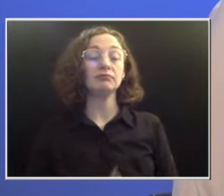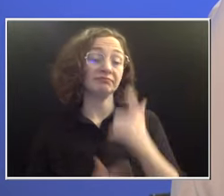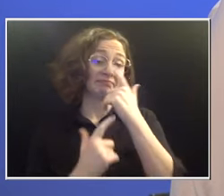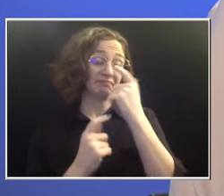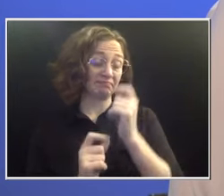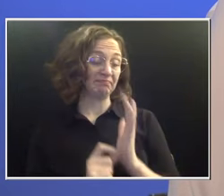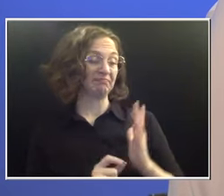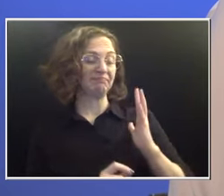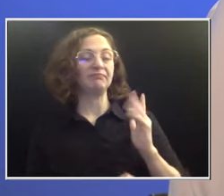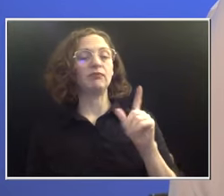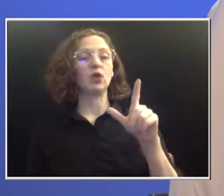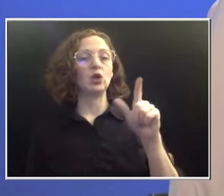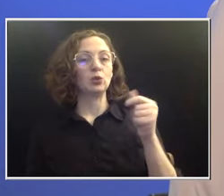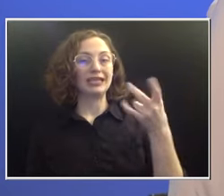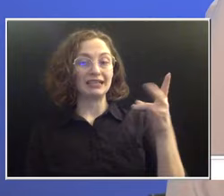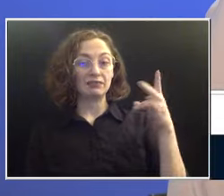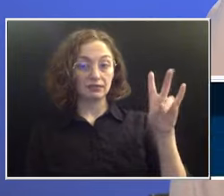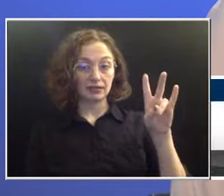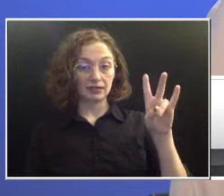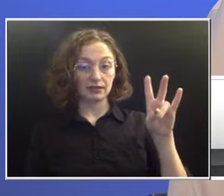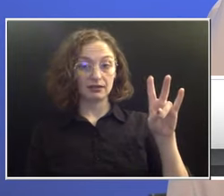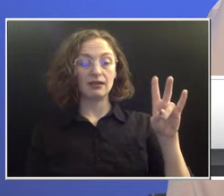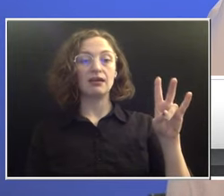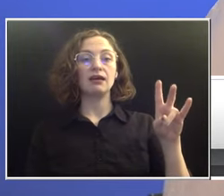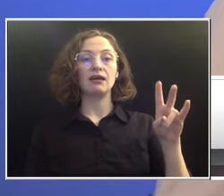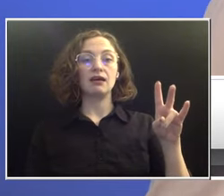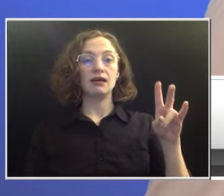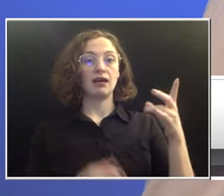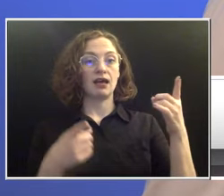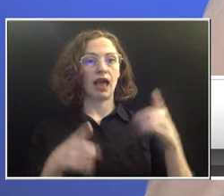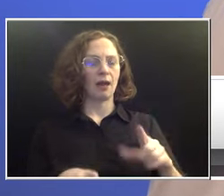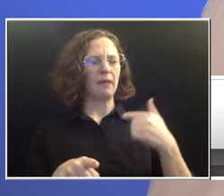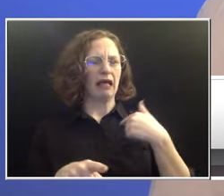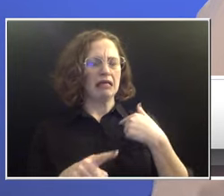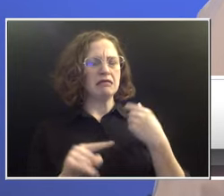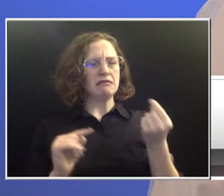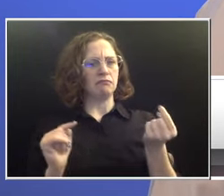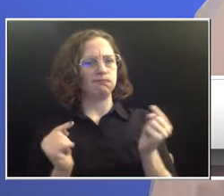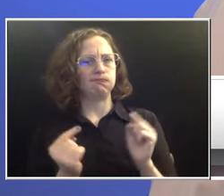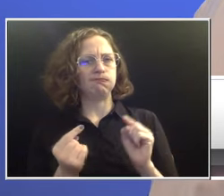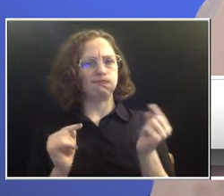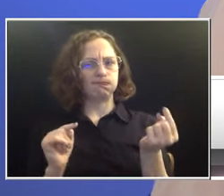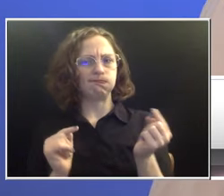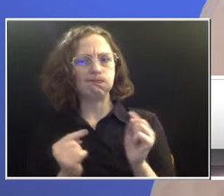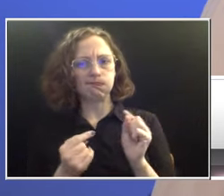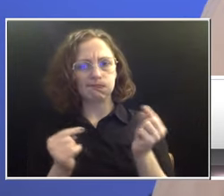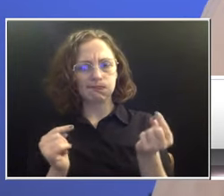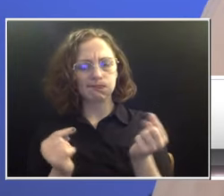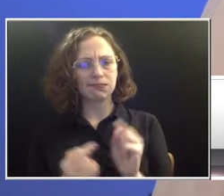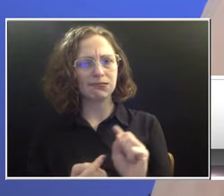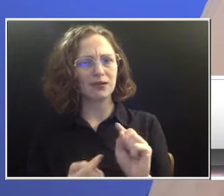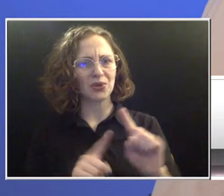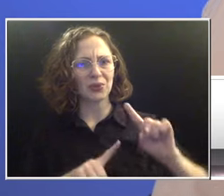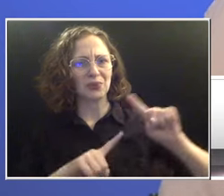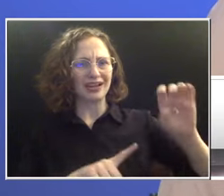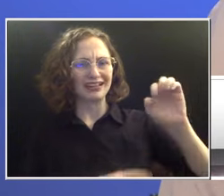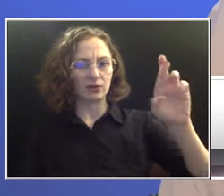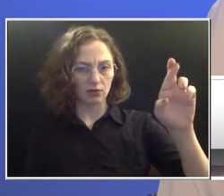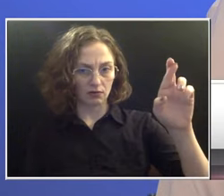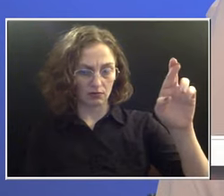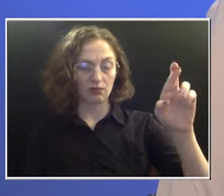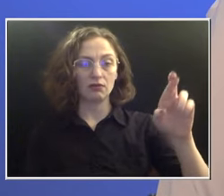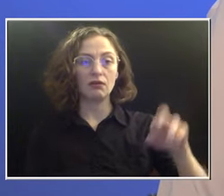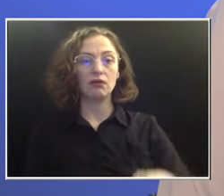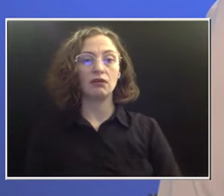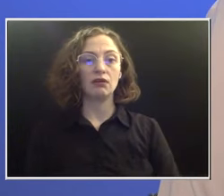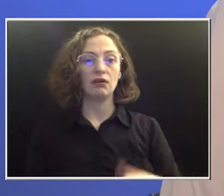I had an episode where I was just in a lot of pain. ended up going to the ER, and they just, I had a cyst on